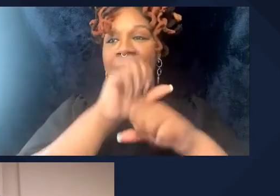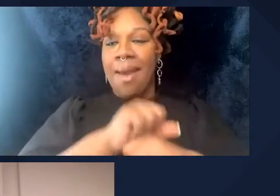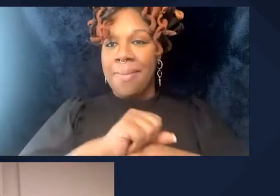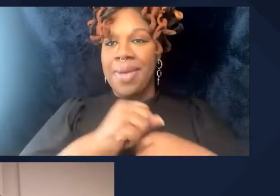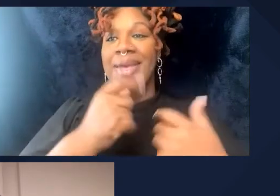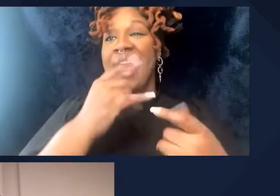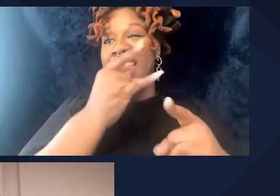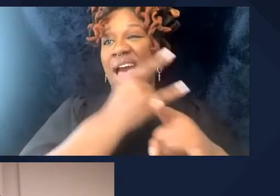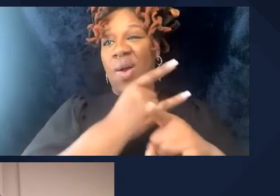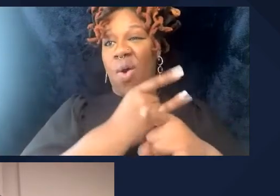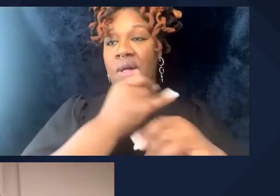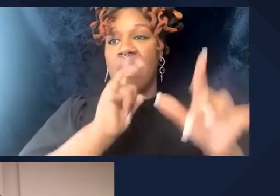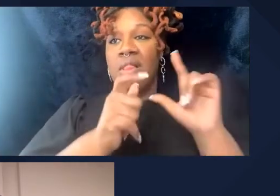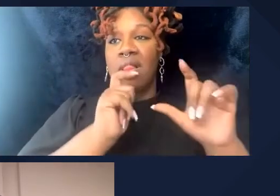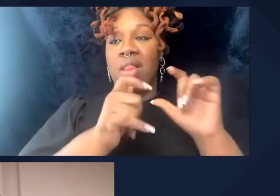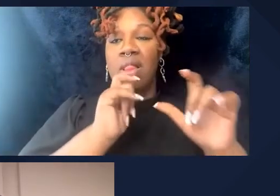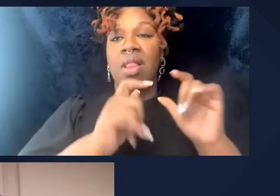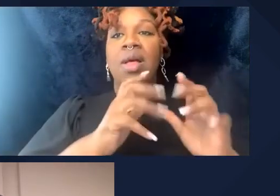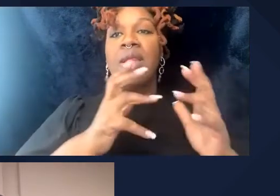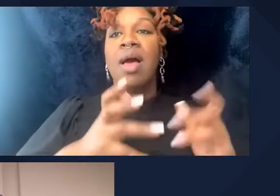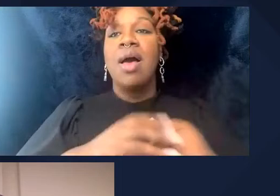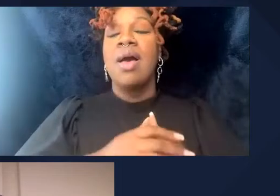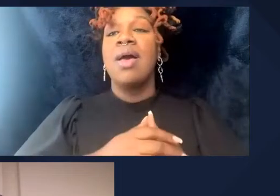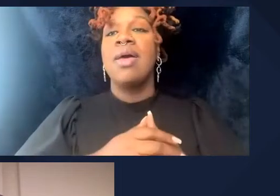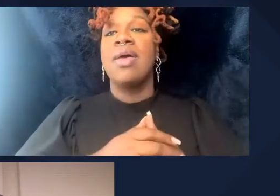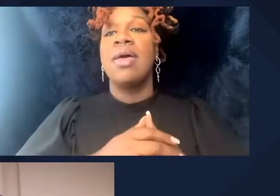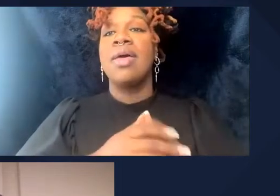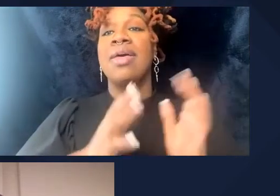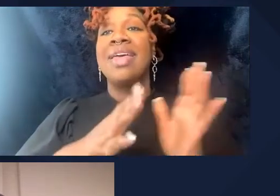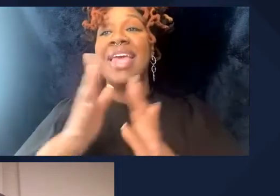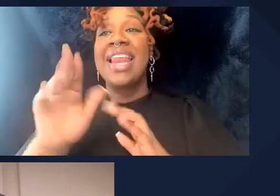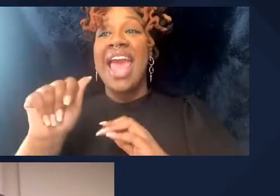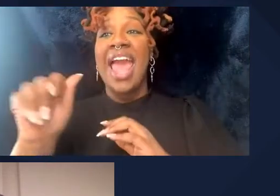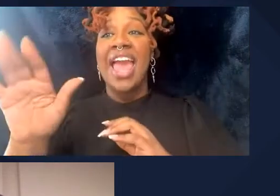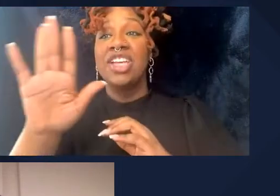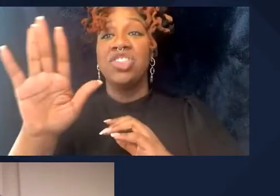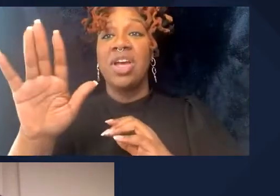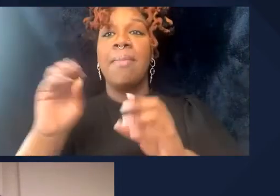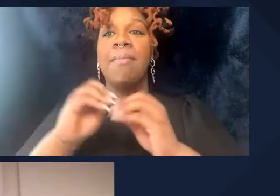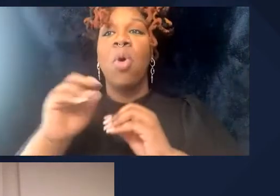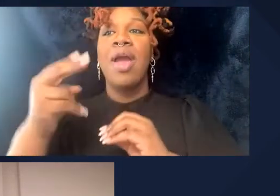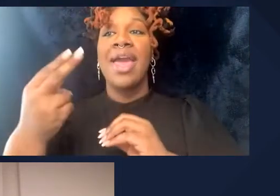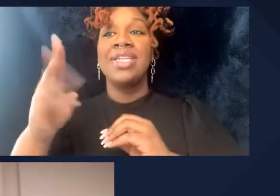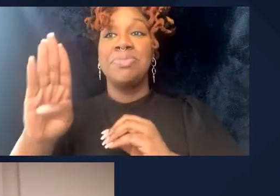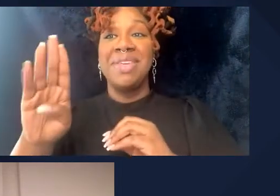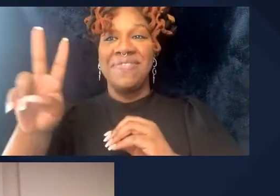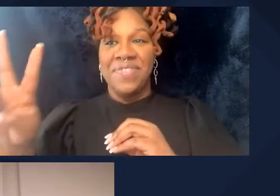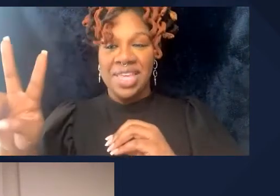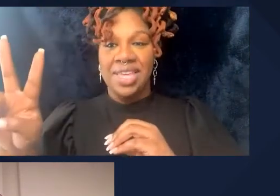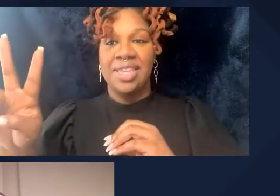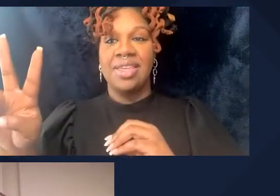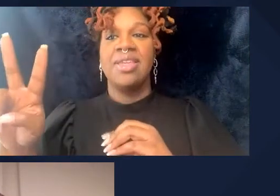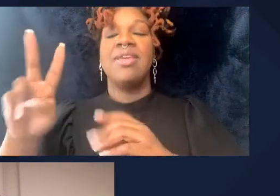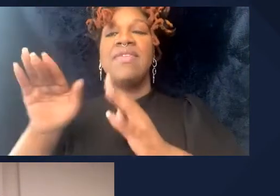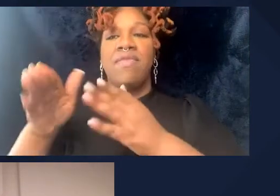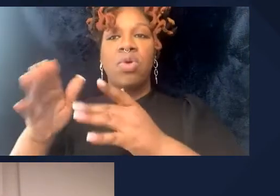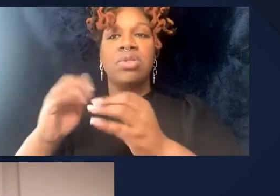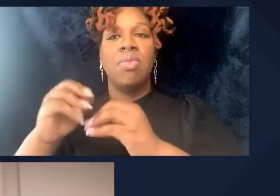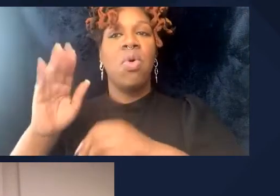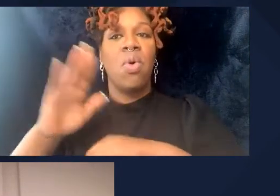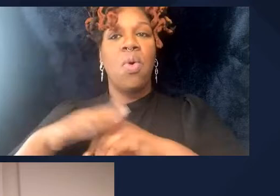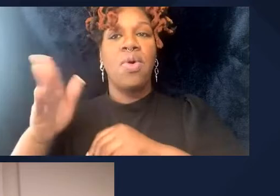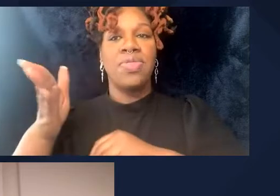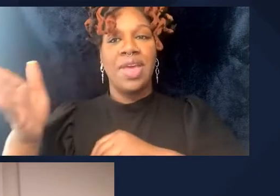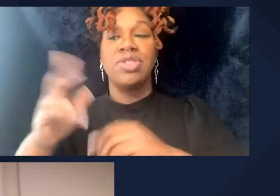In Asia, it's more HBV, HBV-driven. So depending